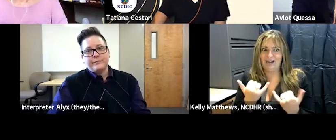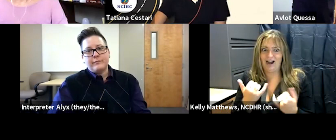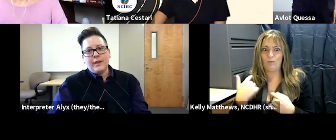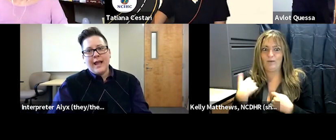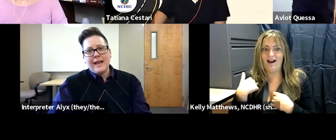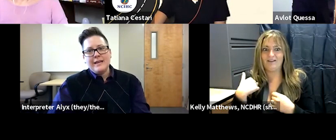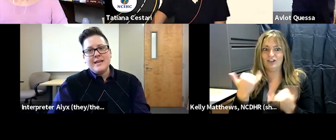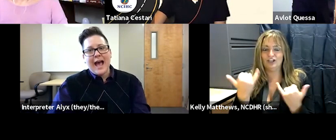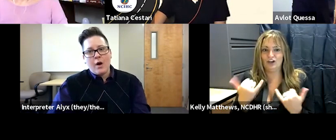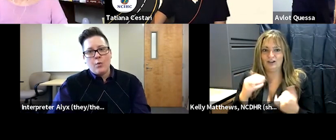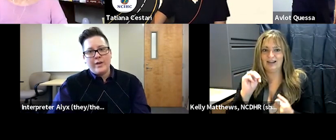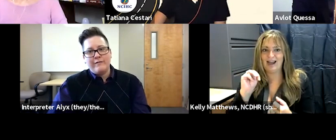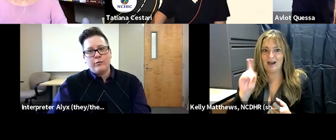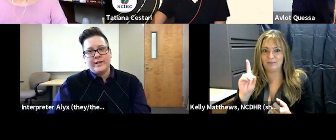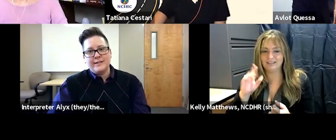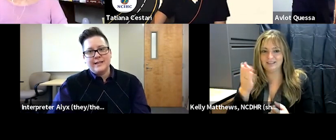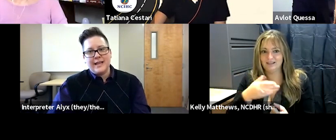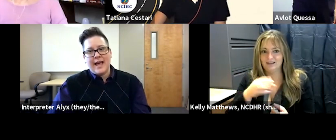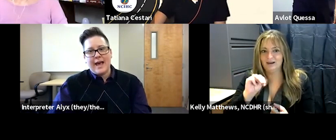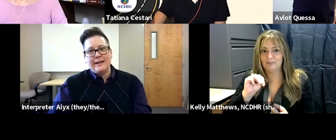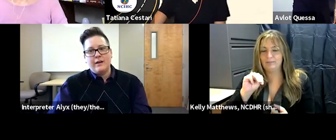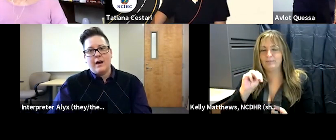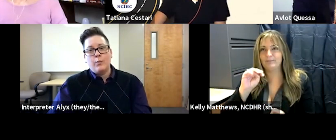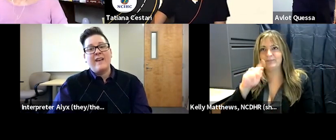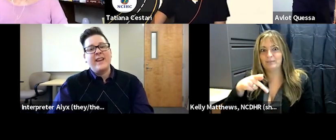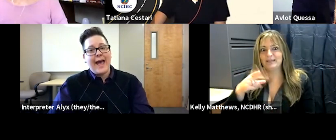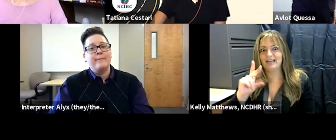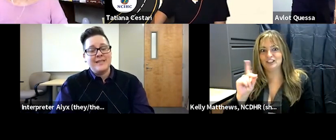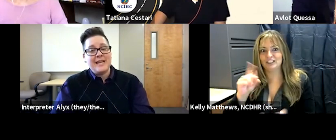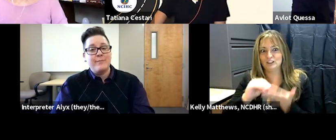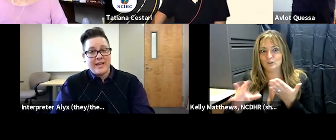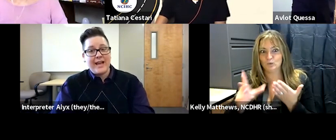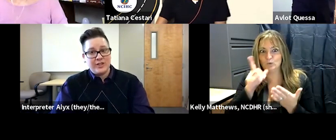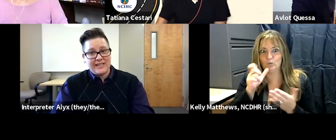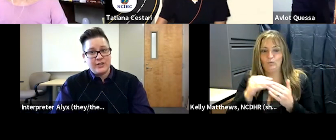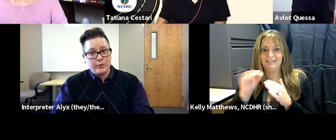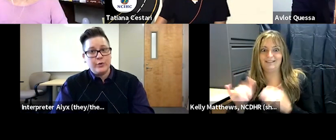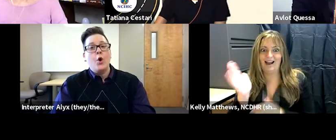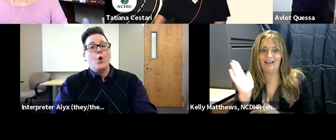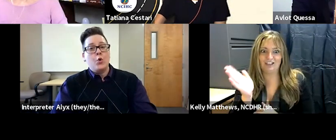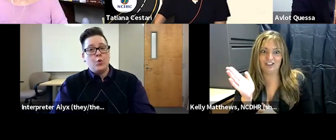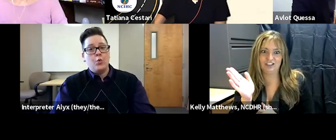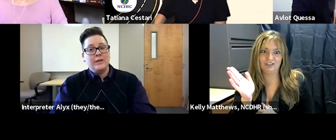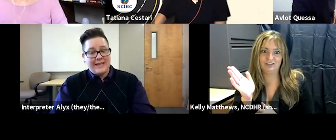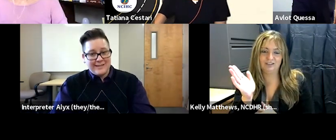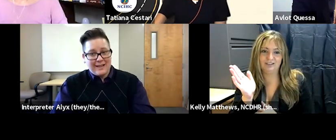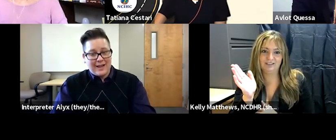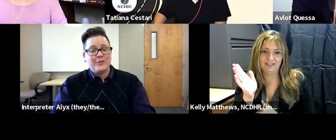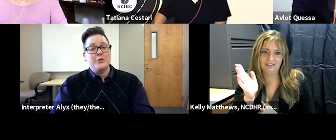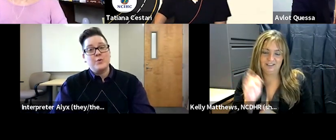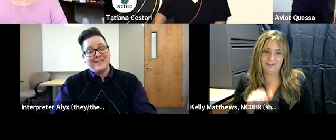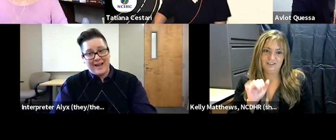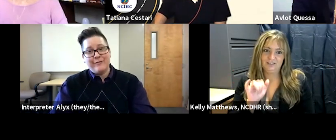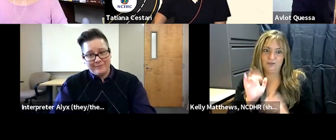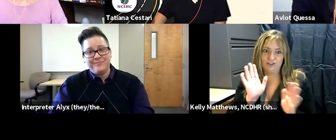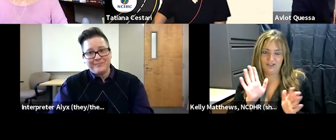and now we've recently added um we have an md phd student who leads that